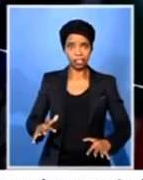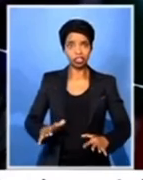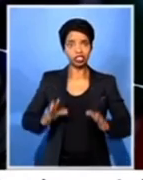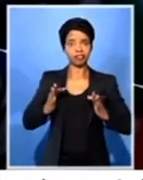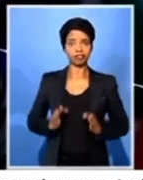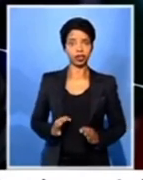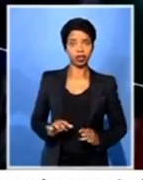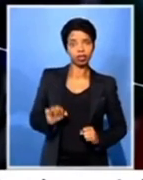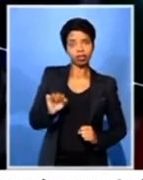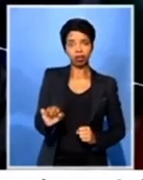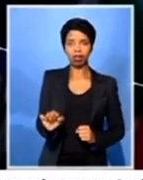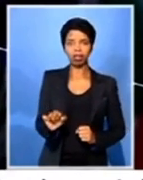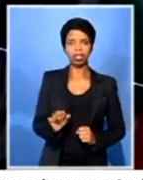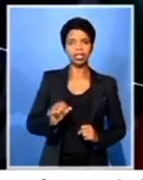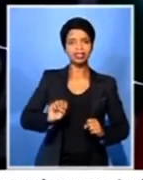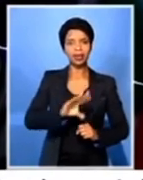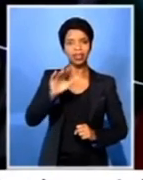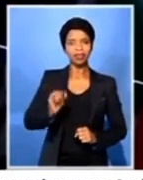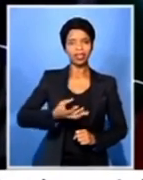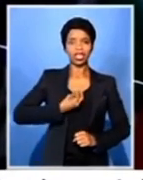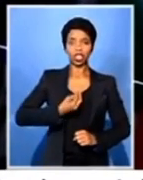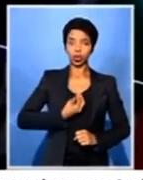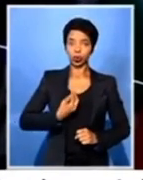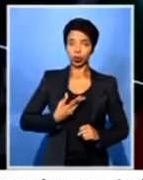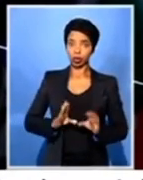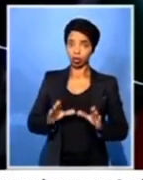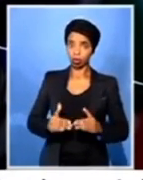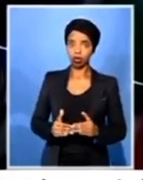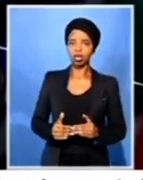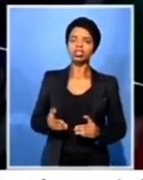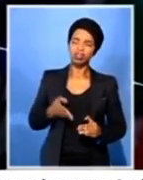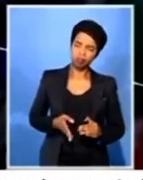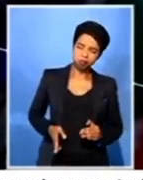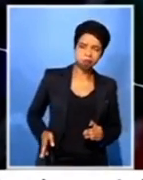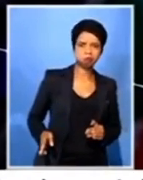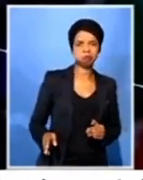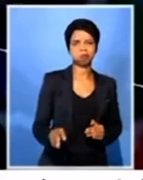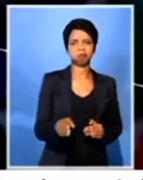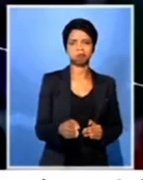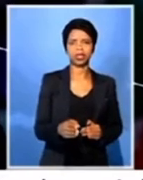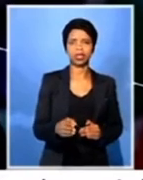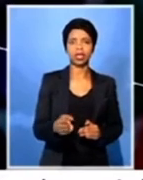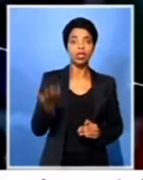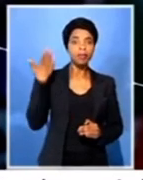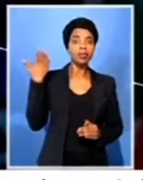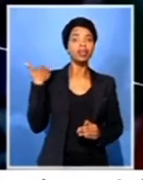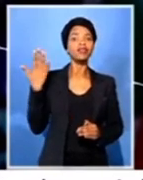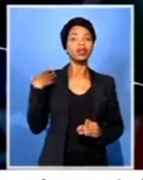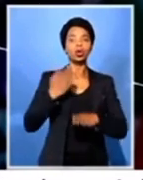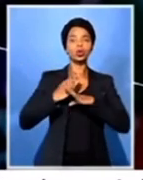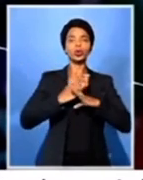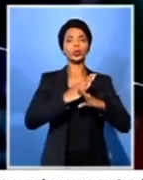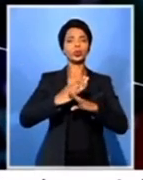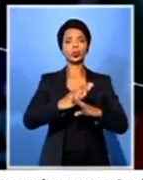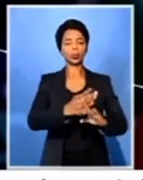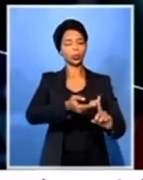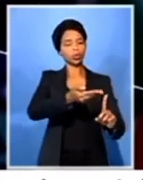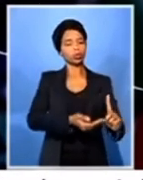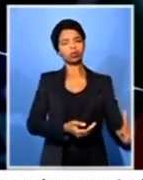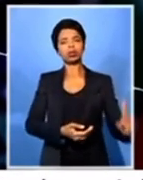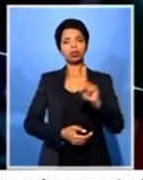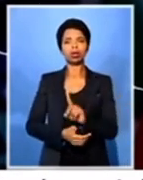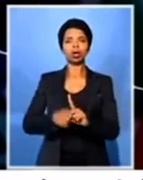South African Youth Congress and the ANC Youth League. They are here. They prevented you from addressing Peter